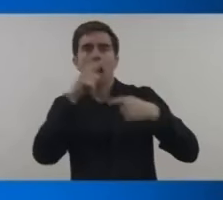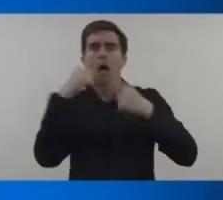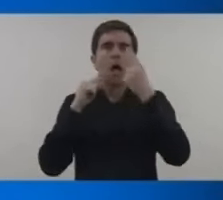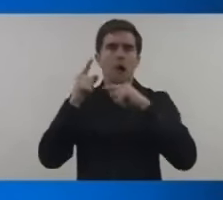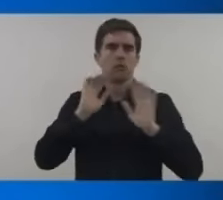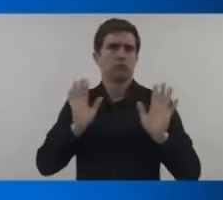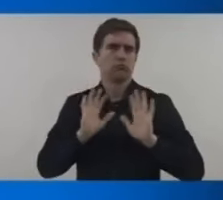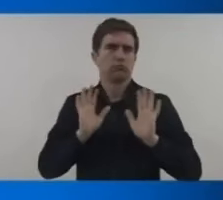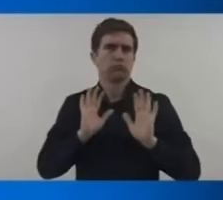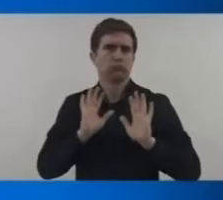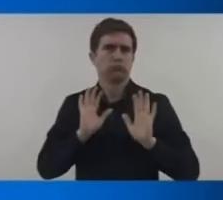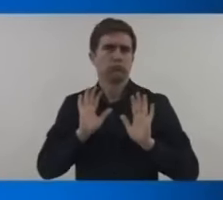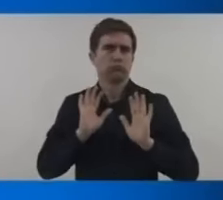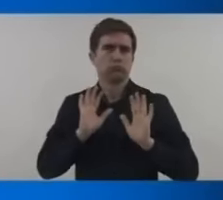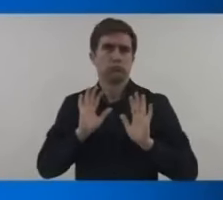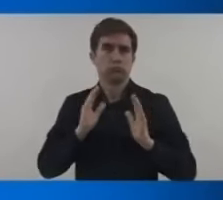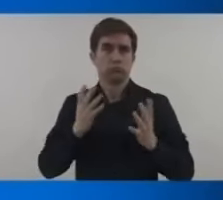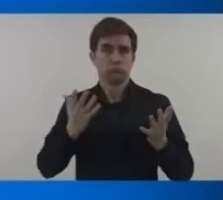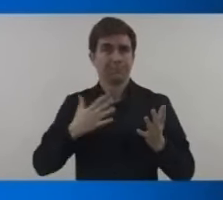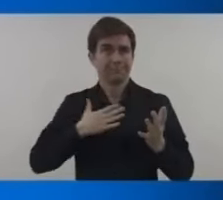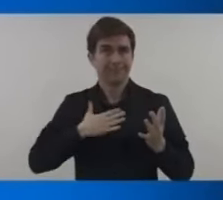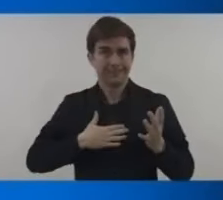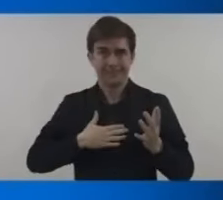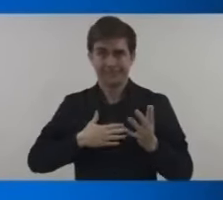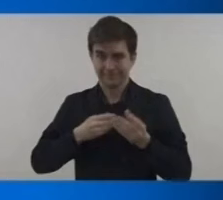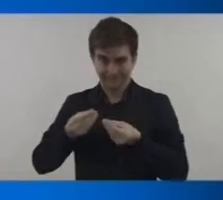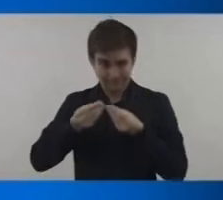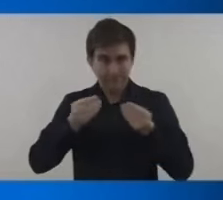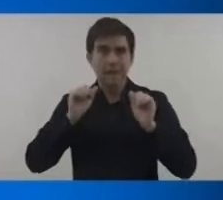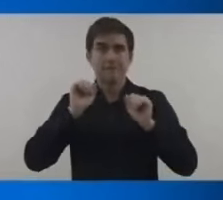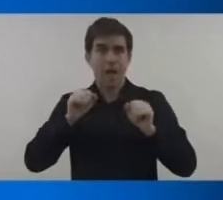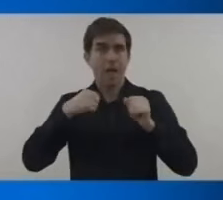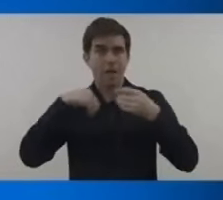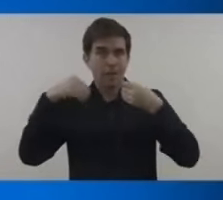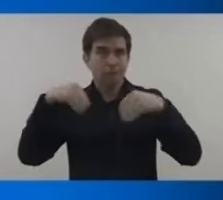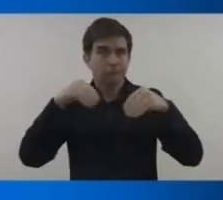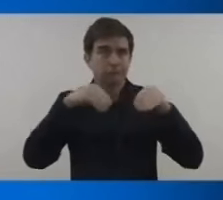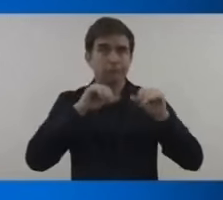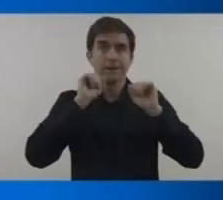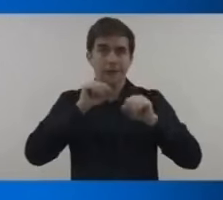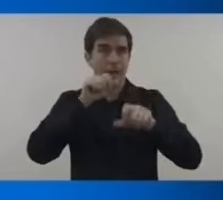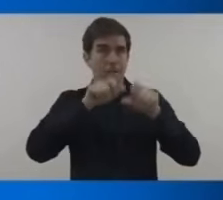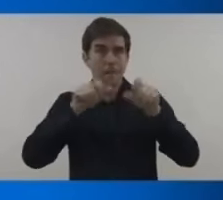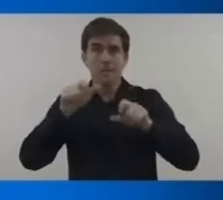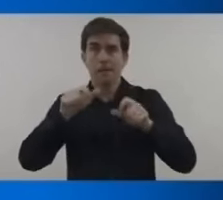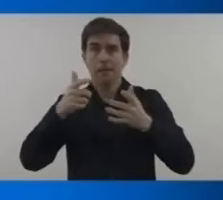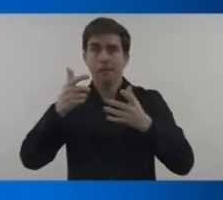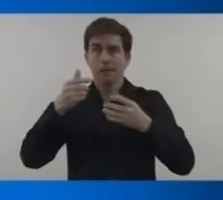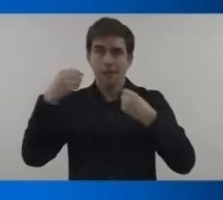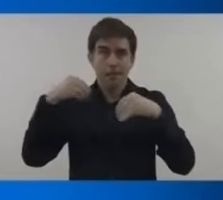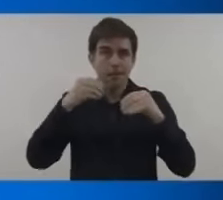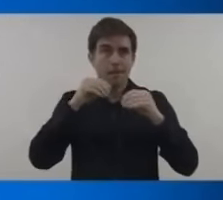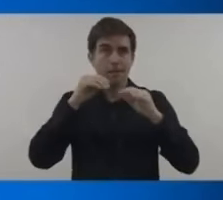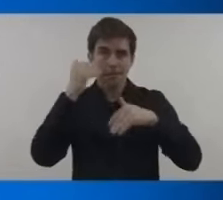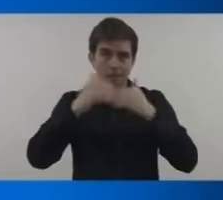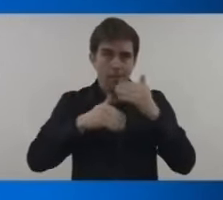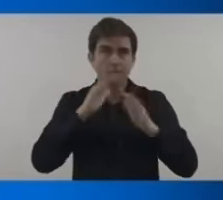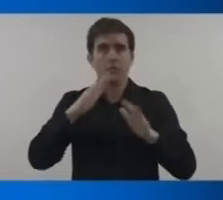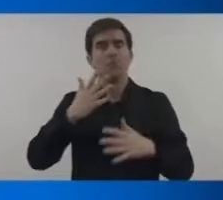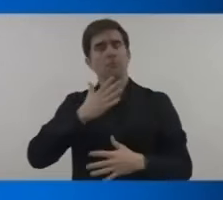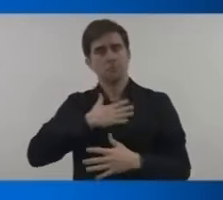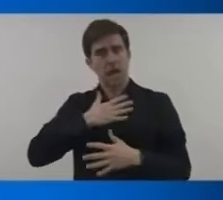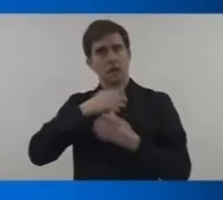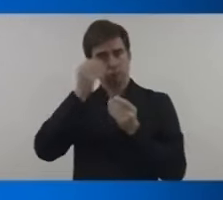so this is my message and as a president of cop 29 of course we will be a strong